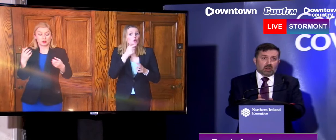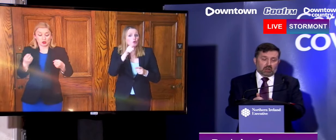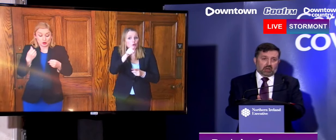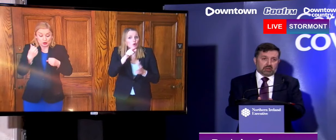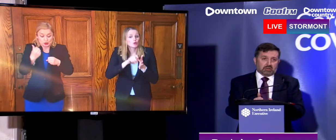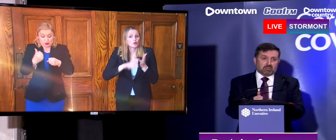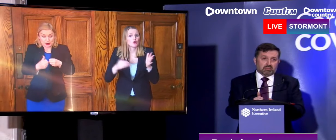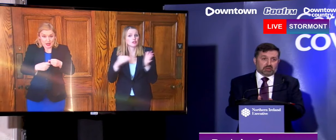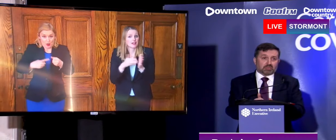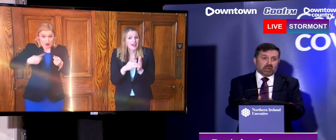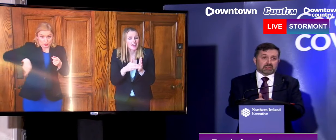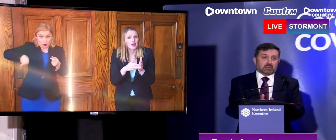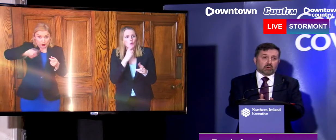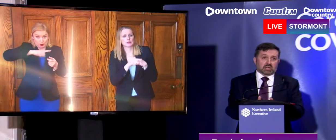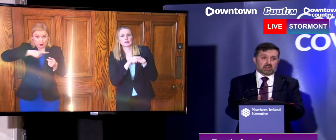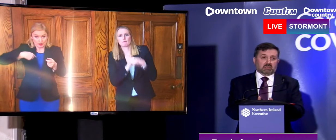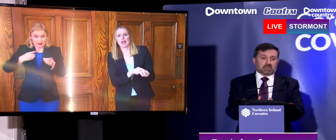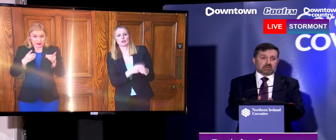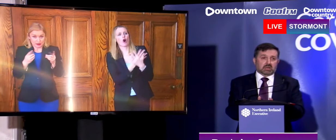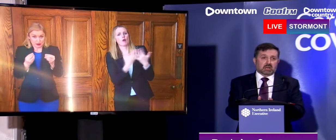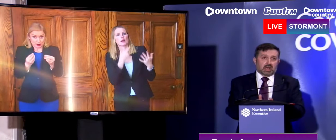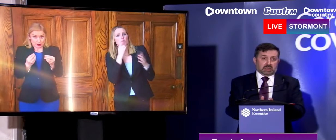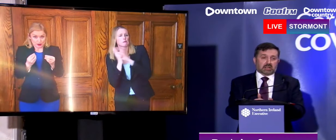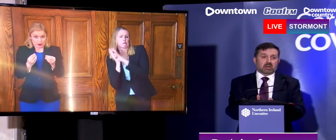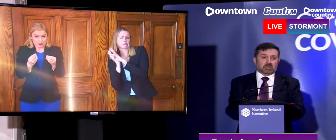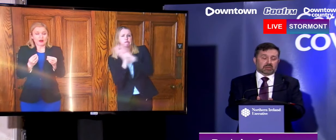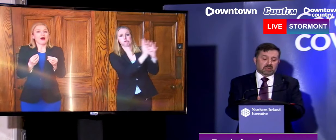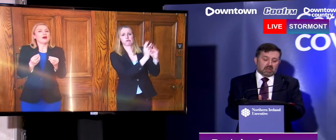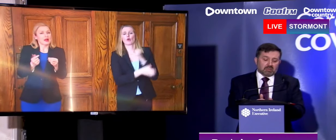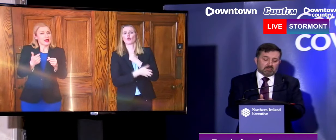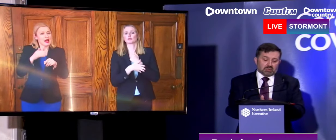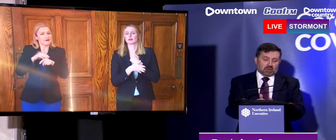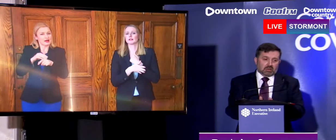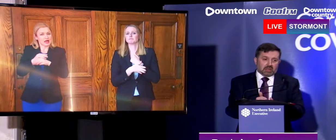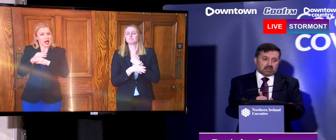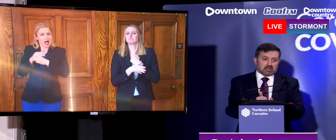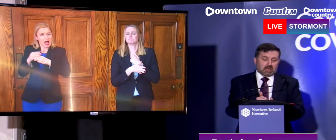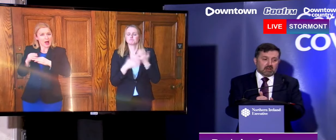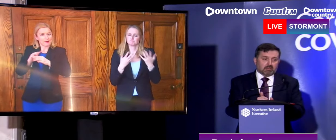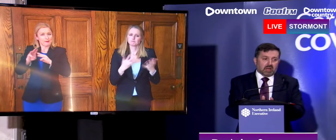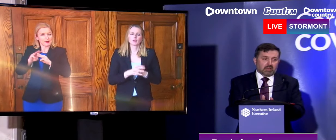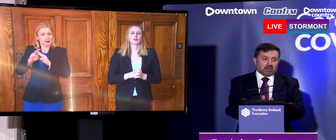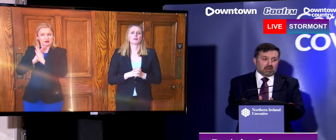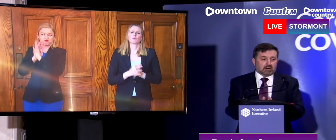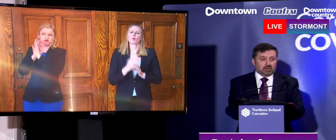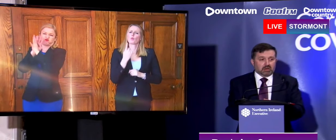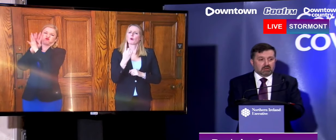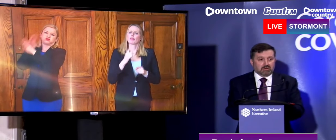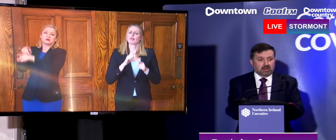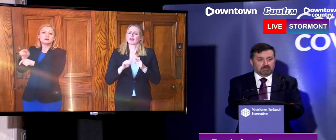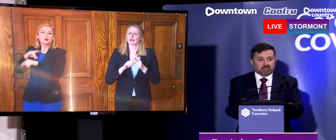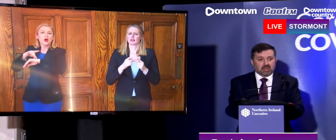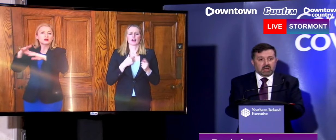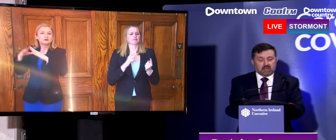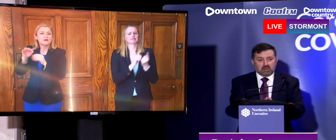on how much pressure those individuals actually come under. But there's one of the things, I met a group